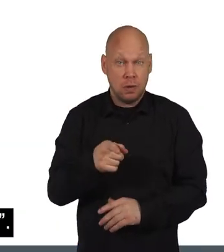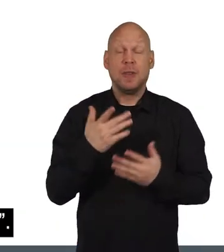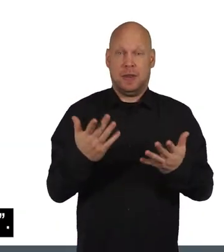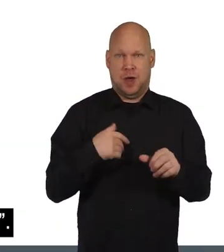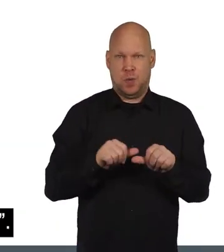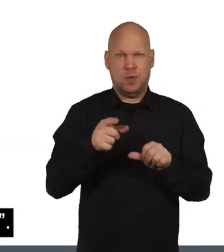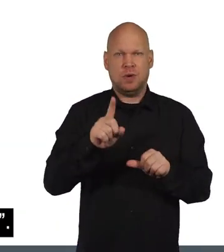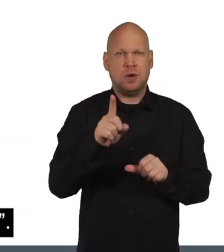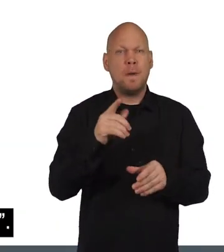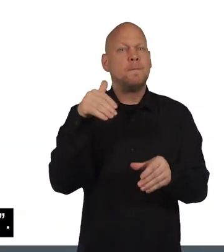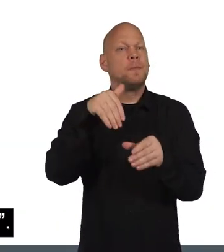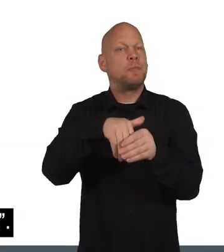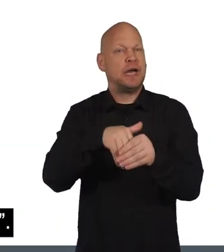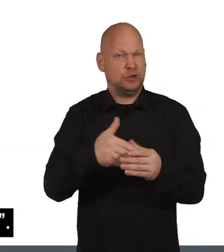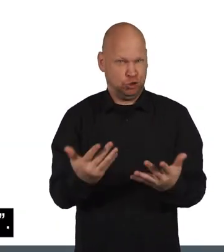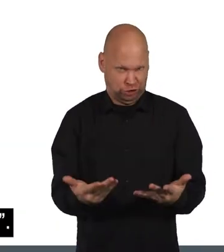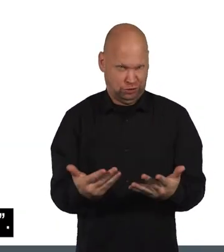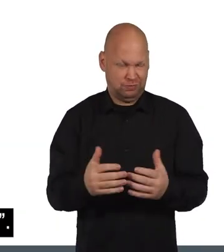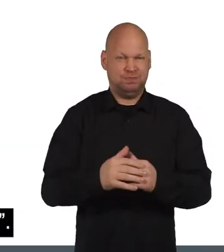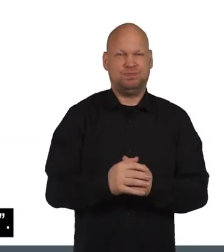takes us to the term participation.